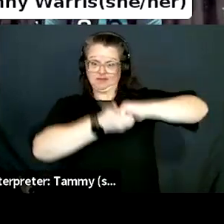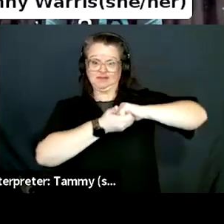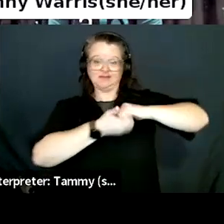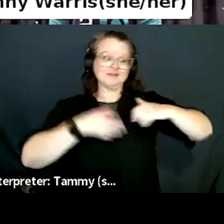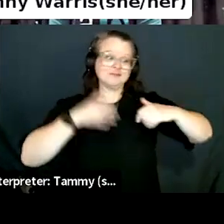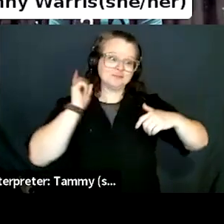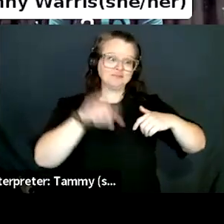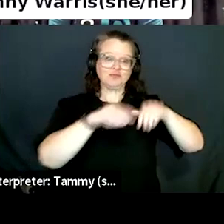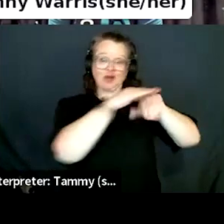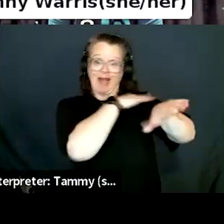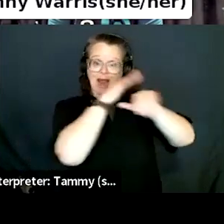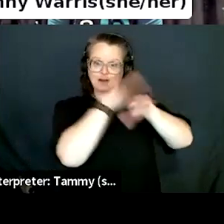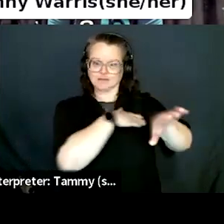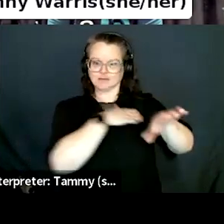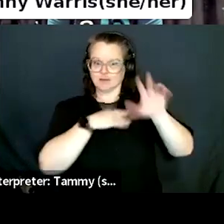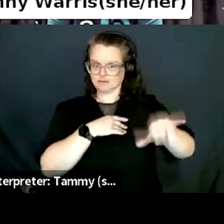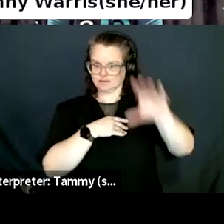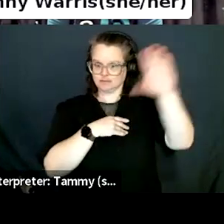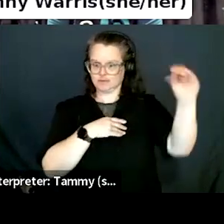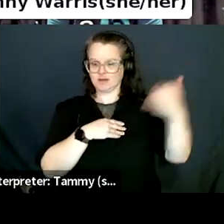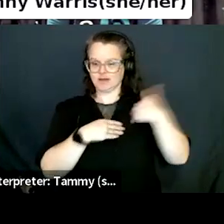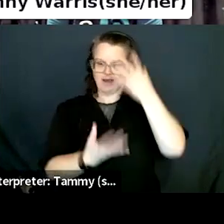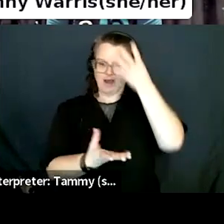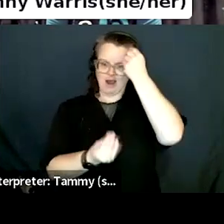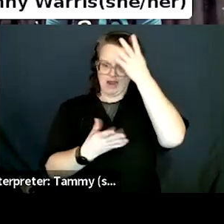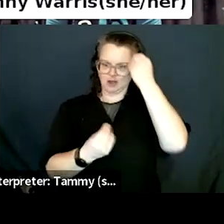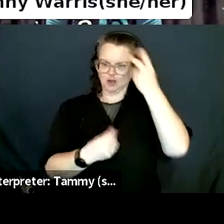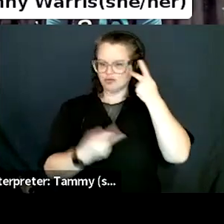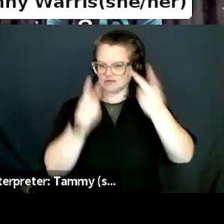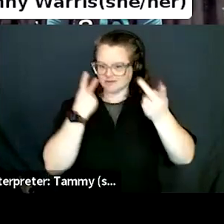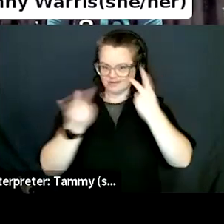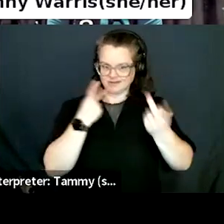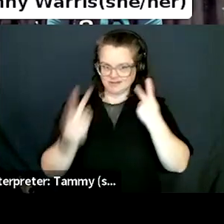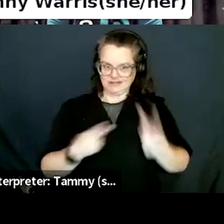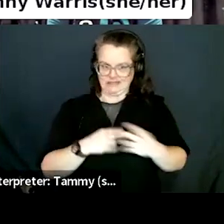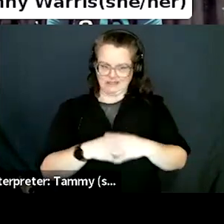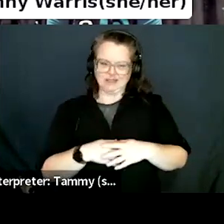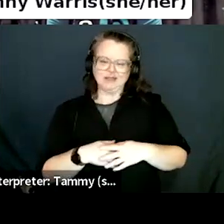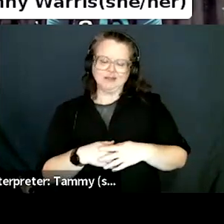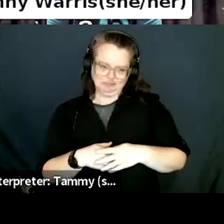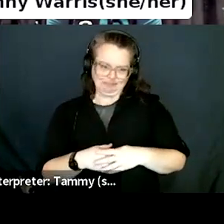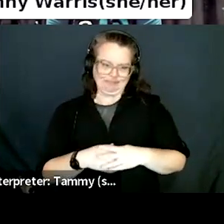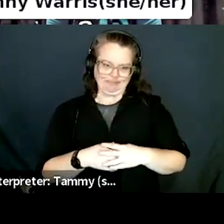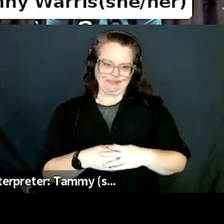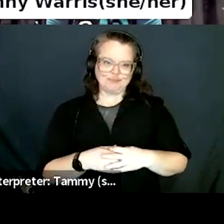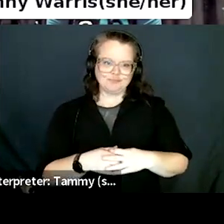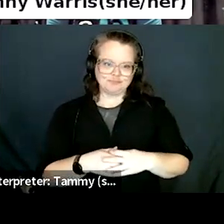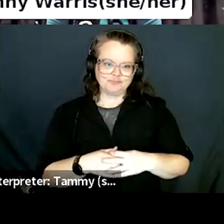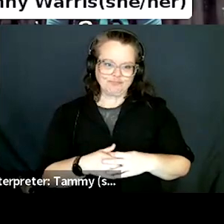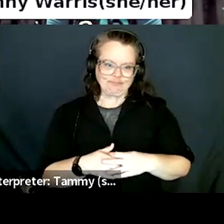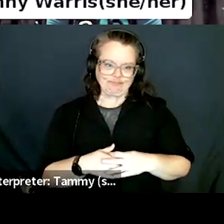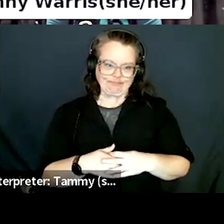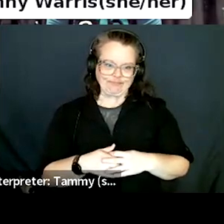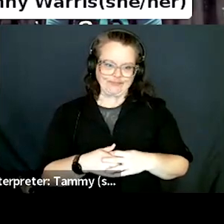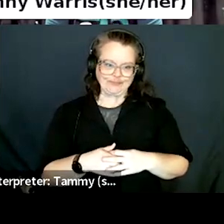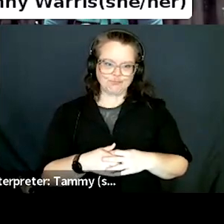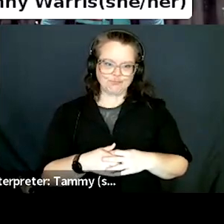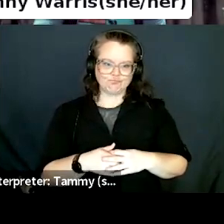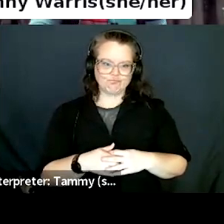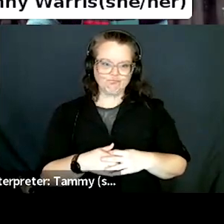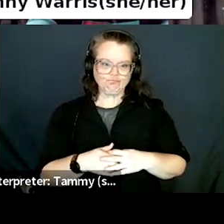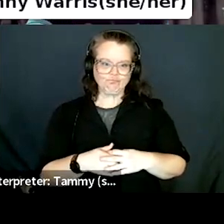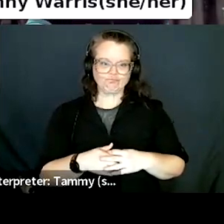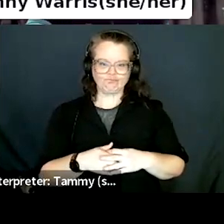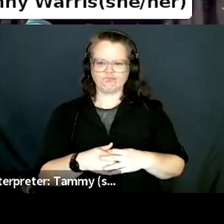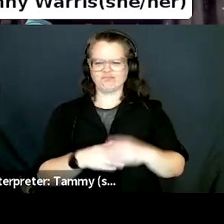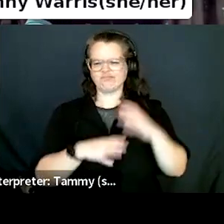and the retailers are contributing data. So you can see that. What the average sales are. Um,